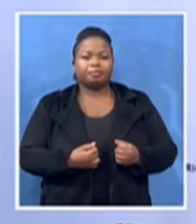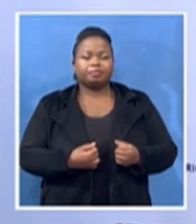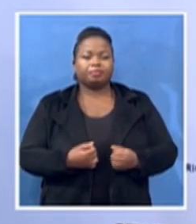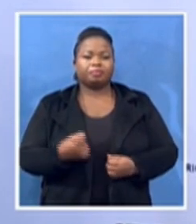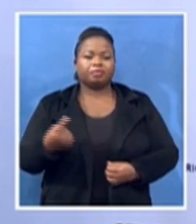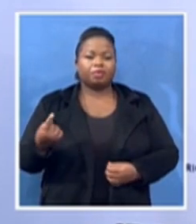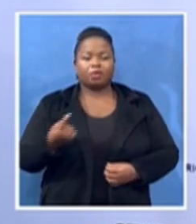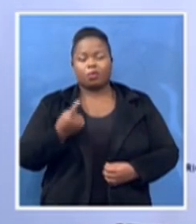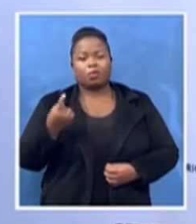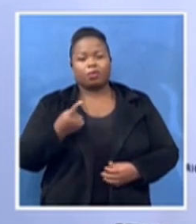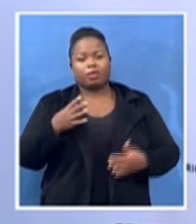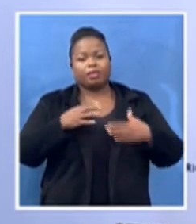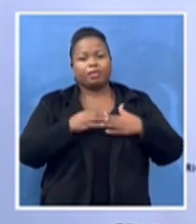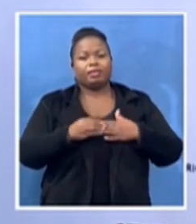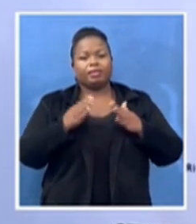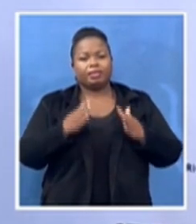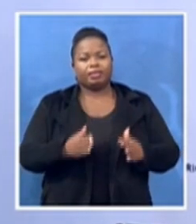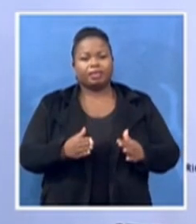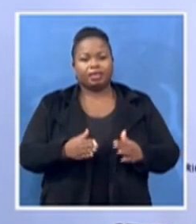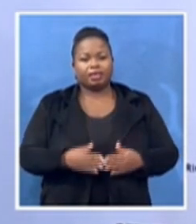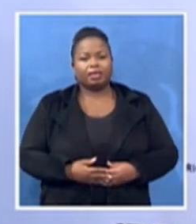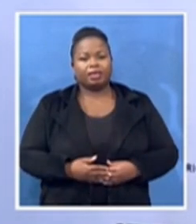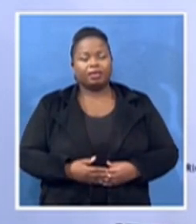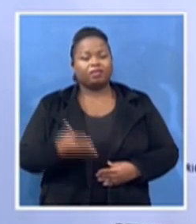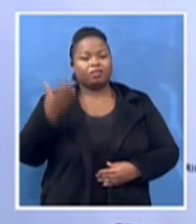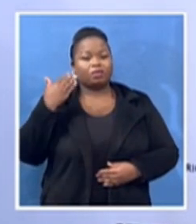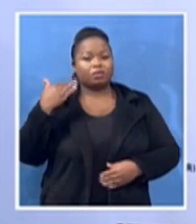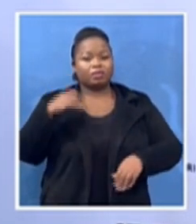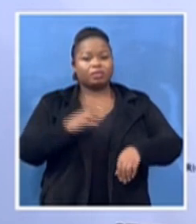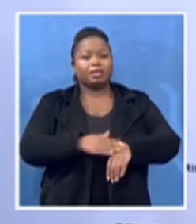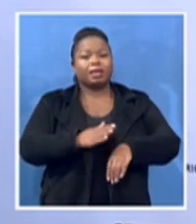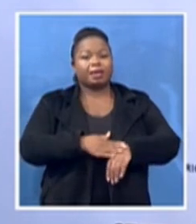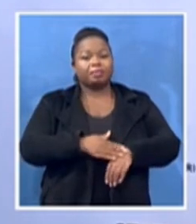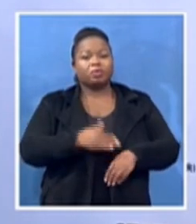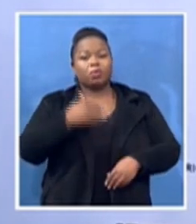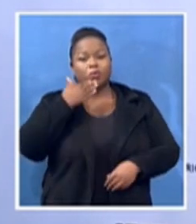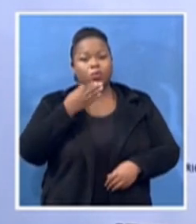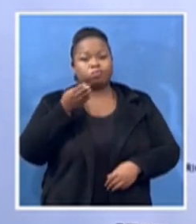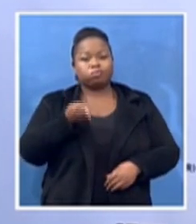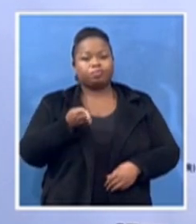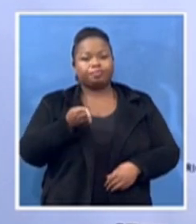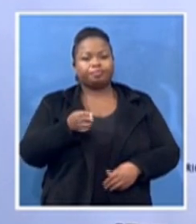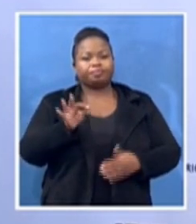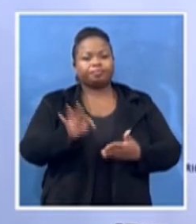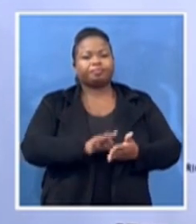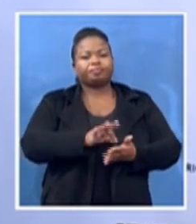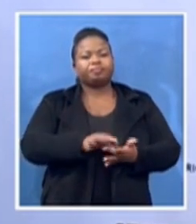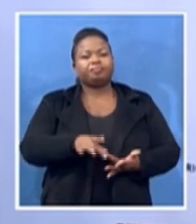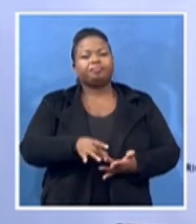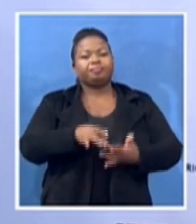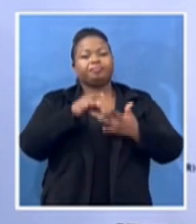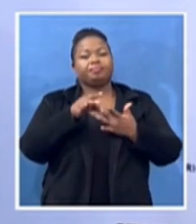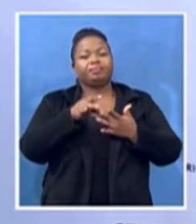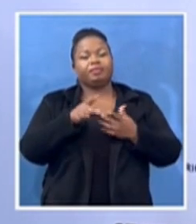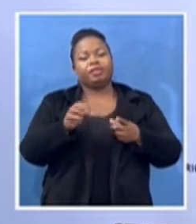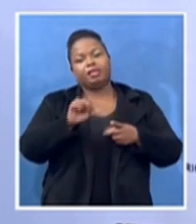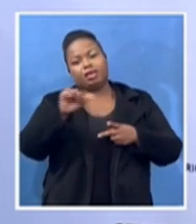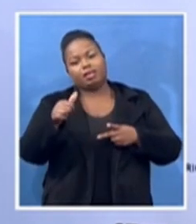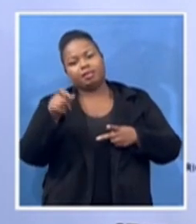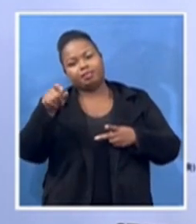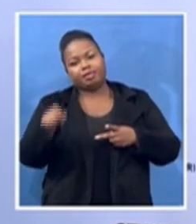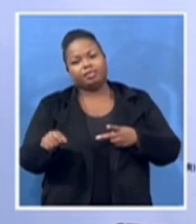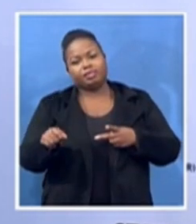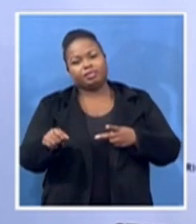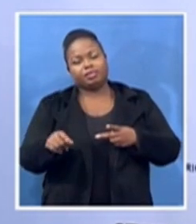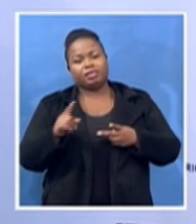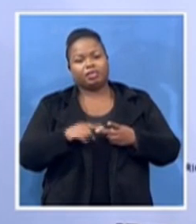times that was elected. And then someone else was elected. And then that leader